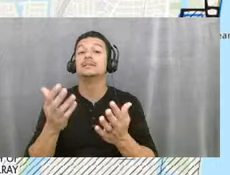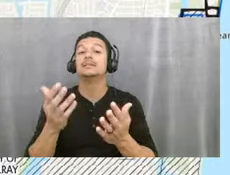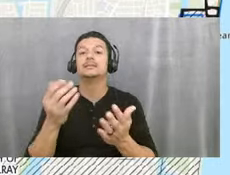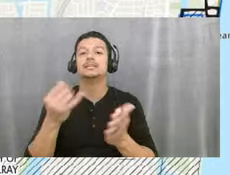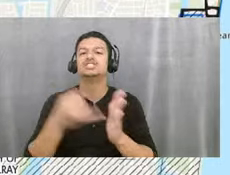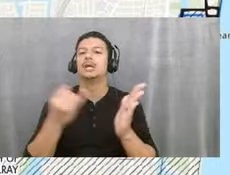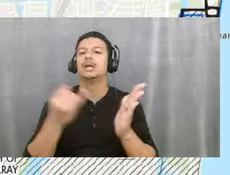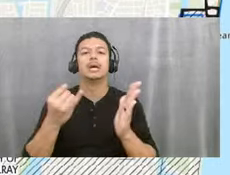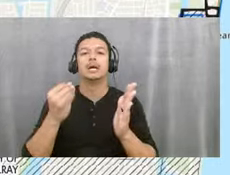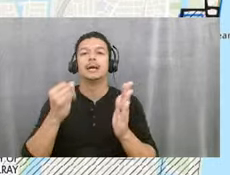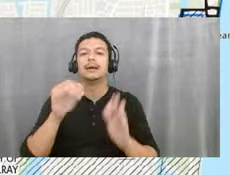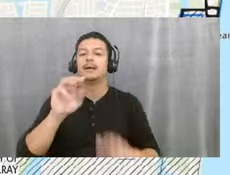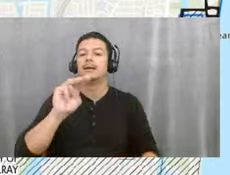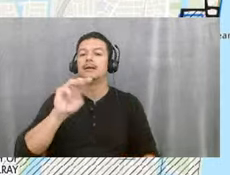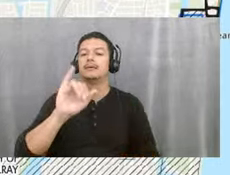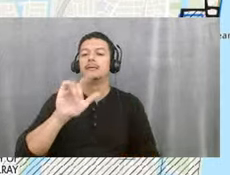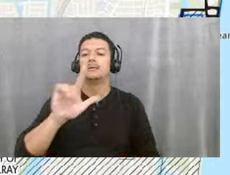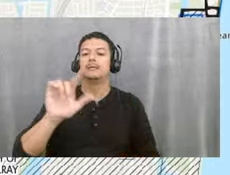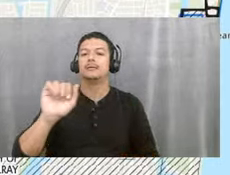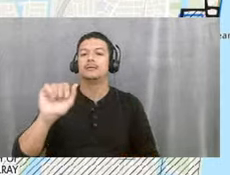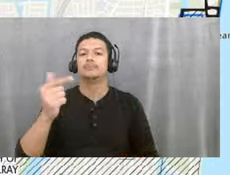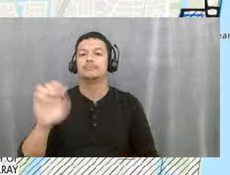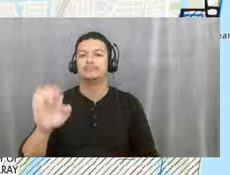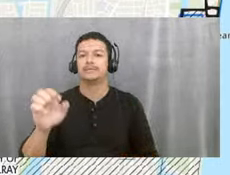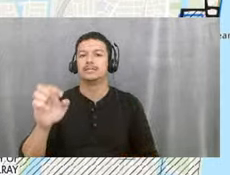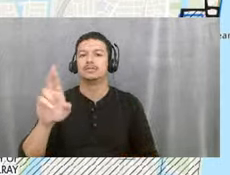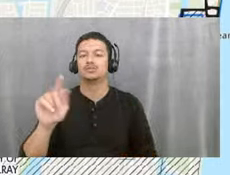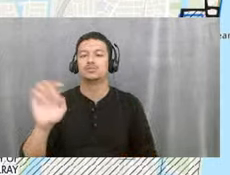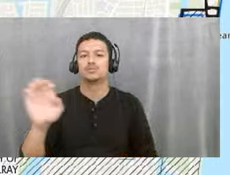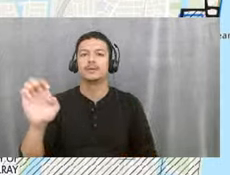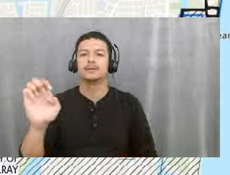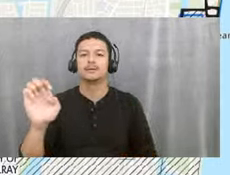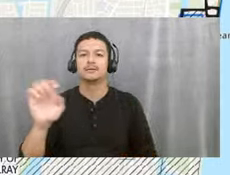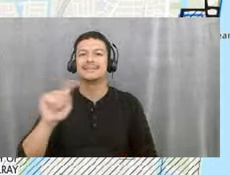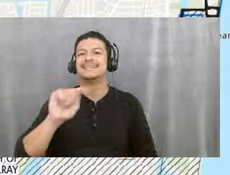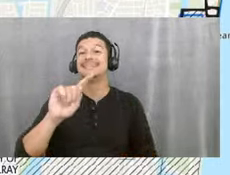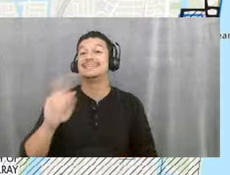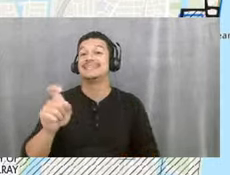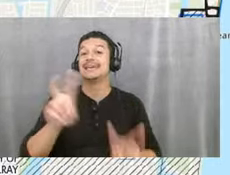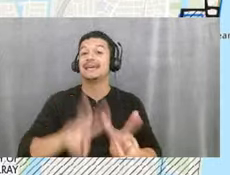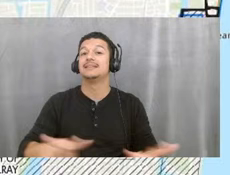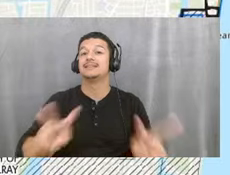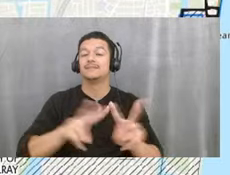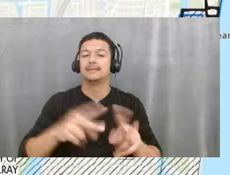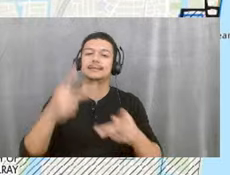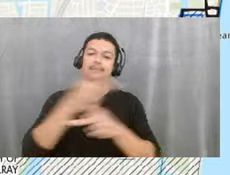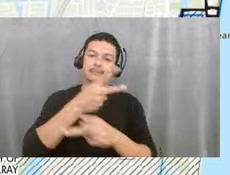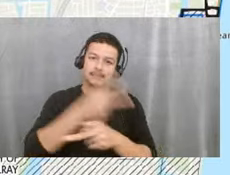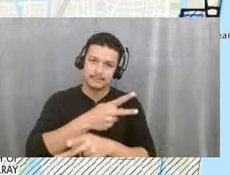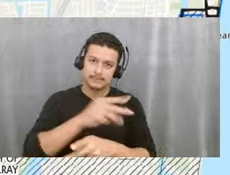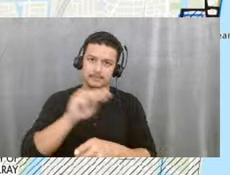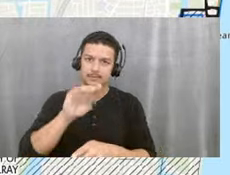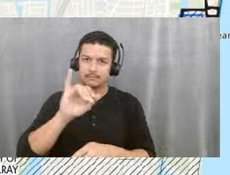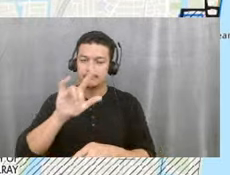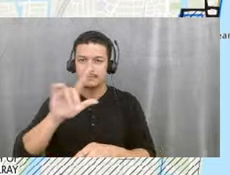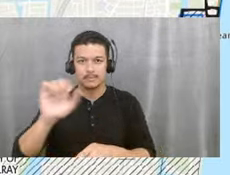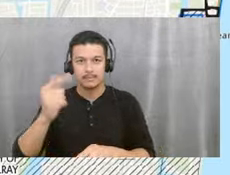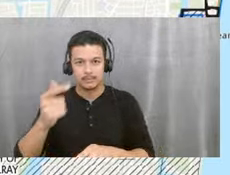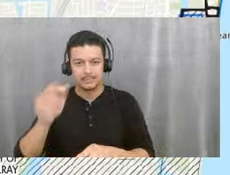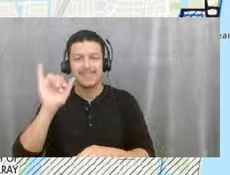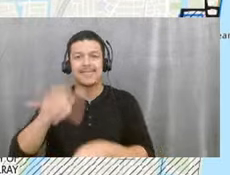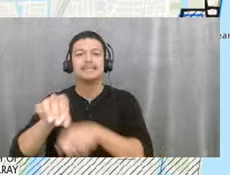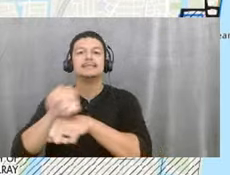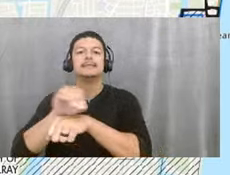So the math here is the taxable value times the millage rate is the operating Boynton Beach tax